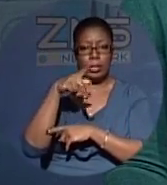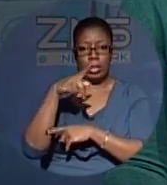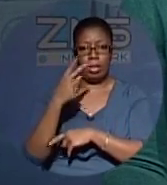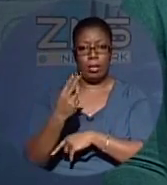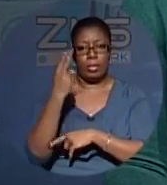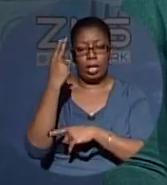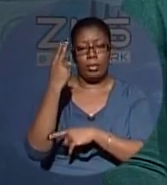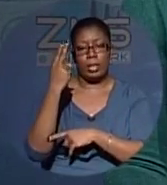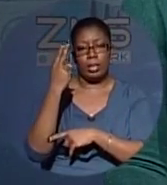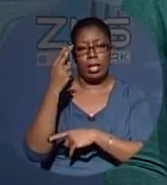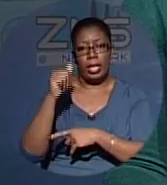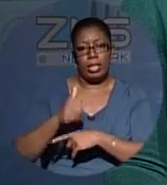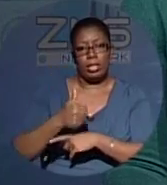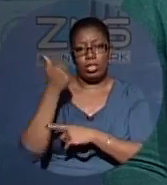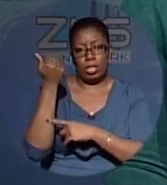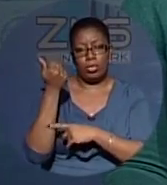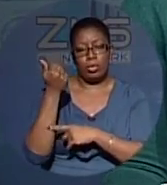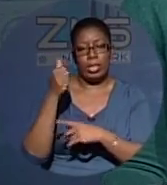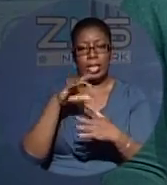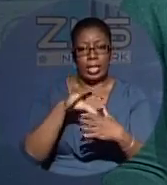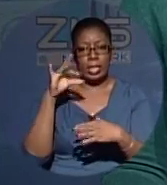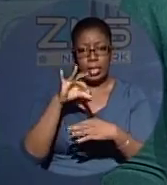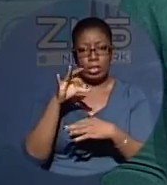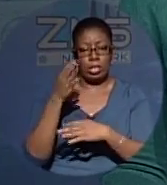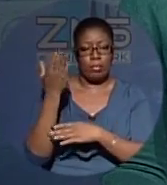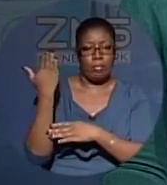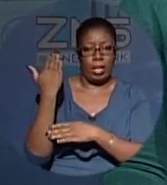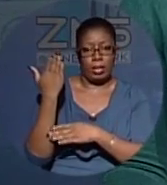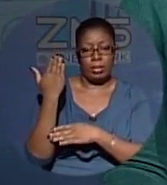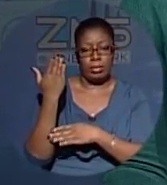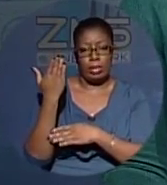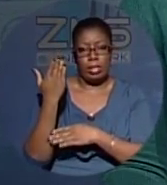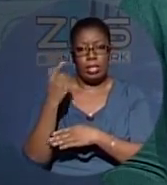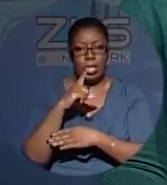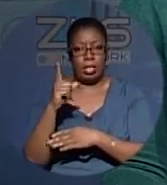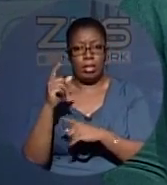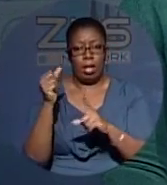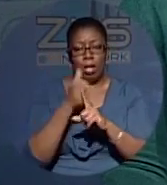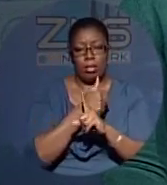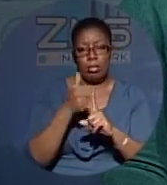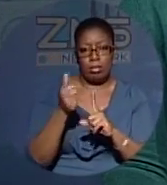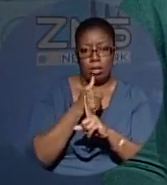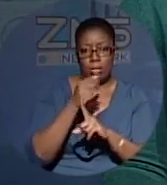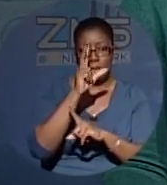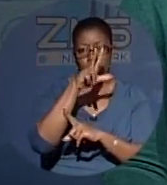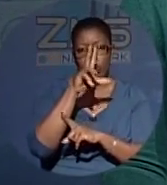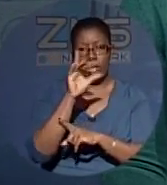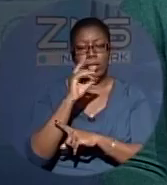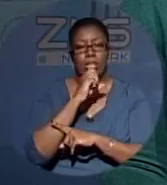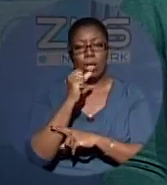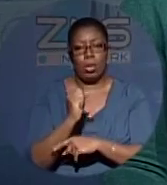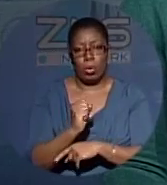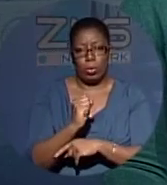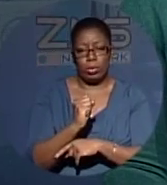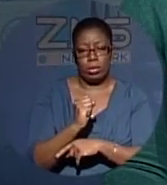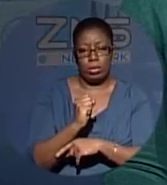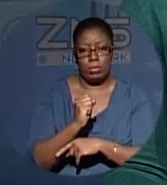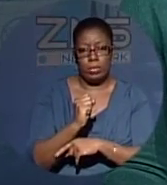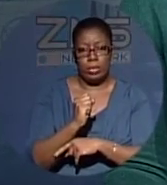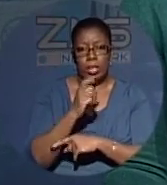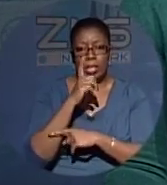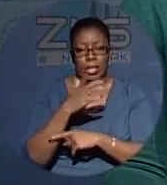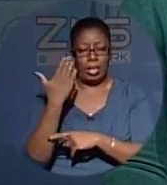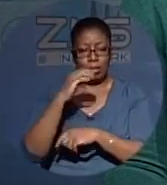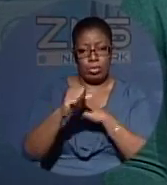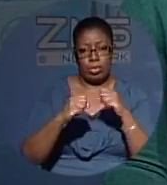election. Back in August, Brown, who was accused of sexually assaulting a 38-year-old paramedic last year, was reportedly cleared